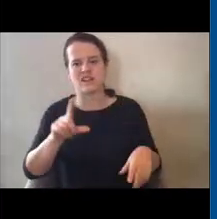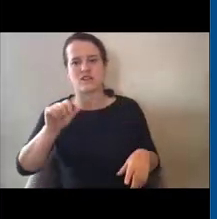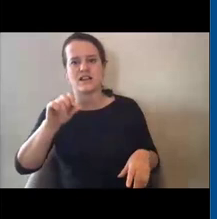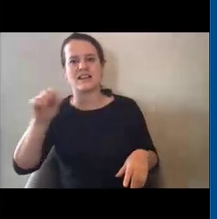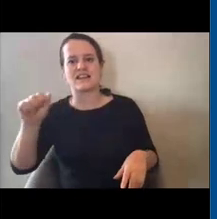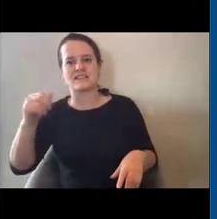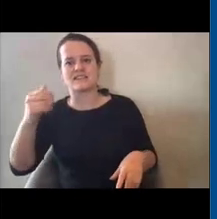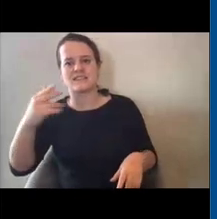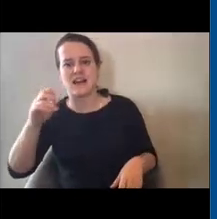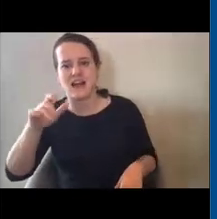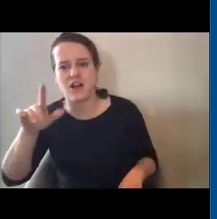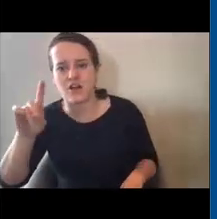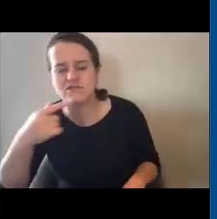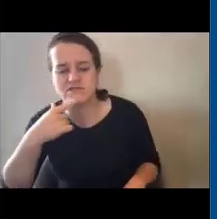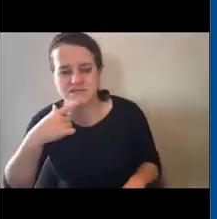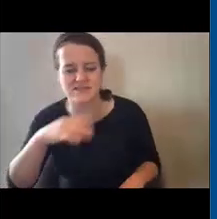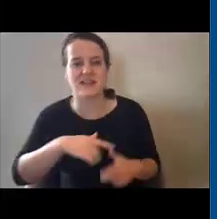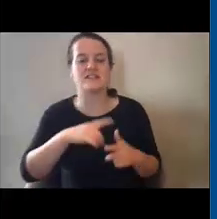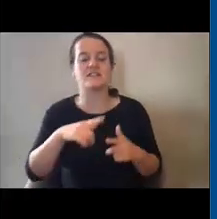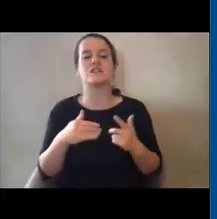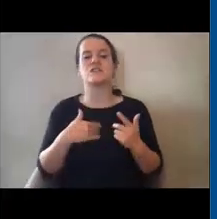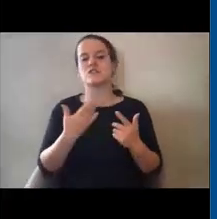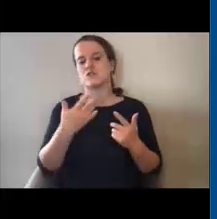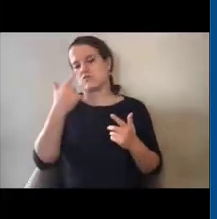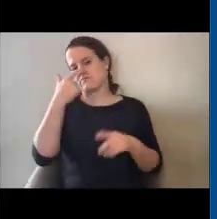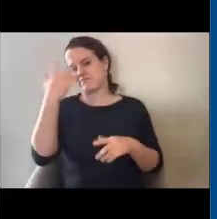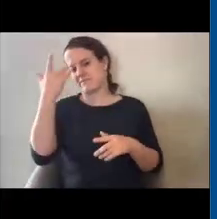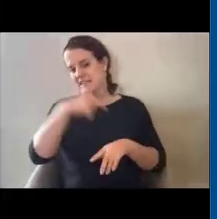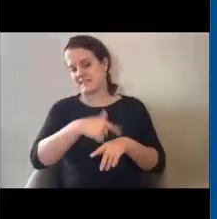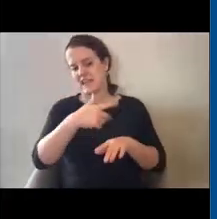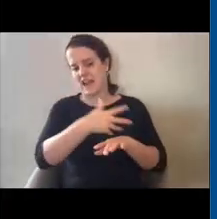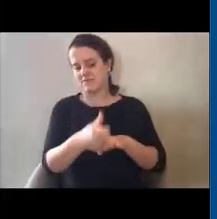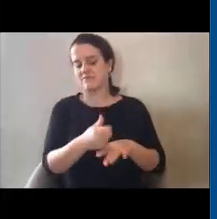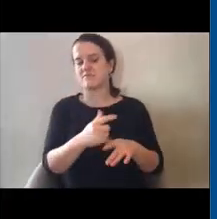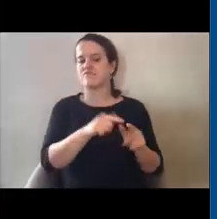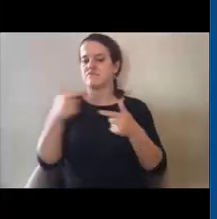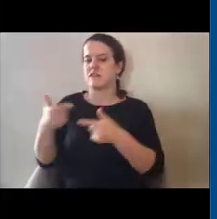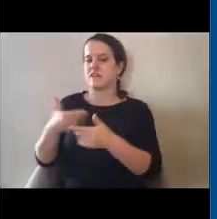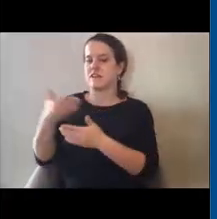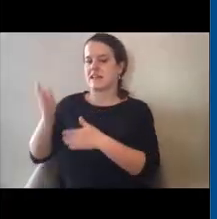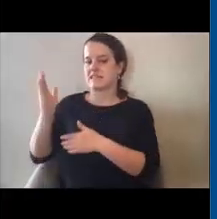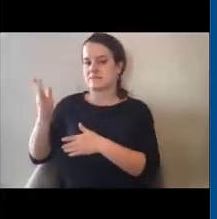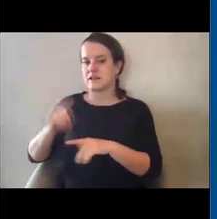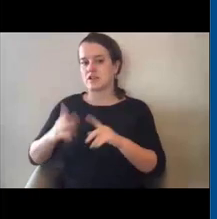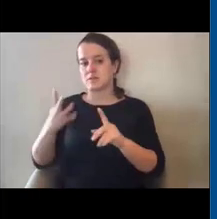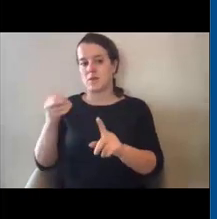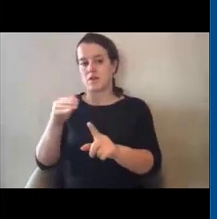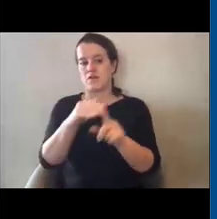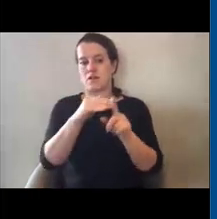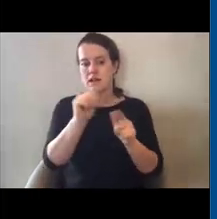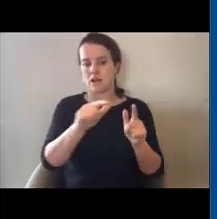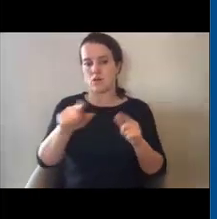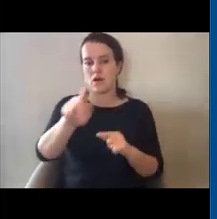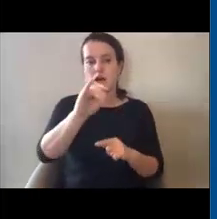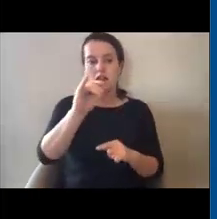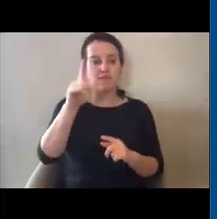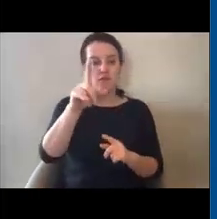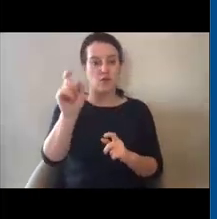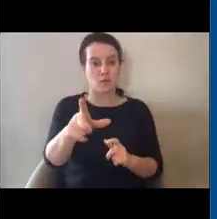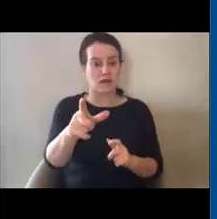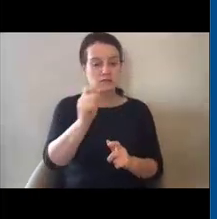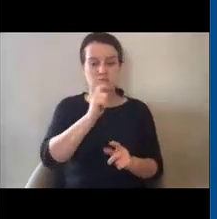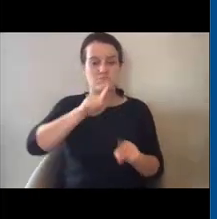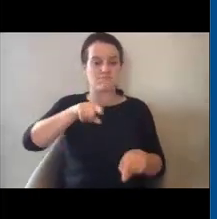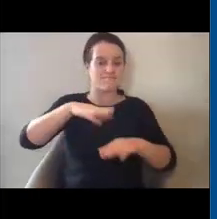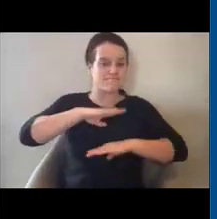I'm going to turn to our next speakers, but let me just remind participants, if you have a question that was not answered today, um,